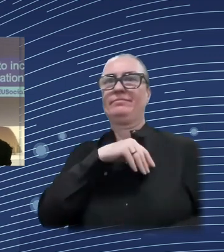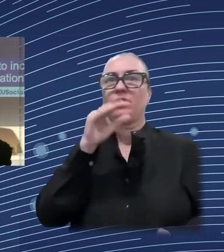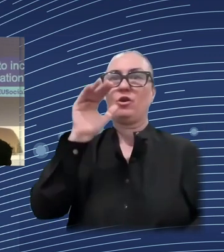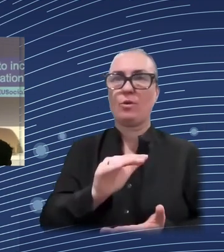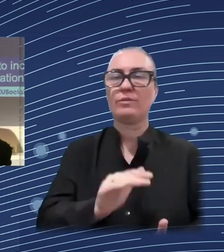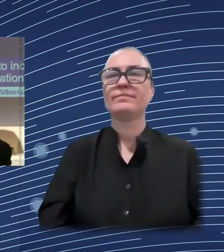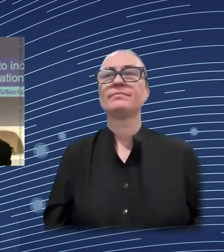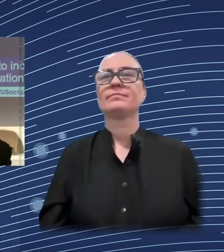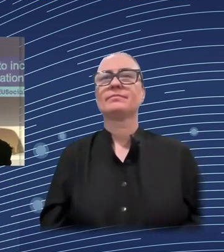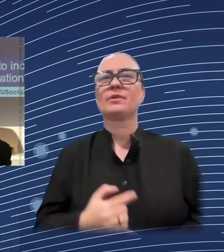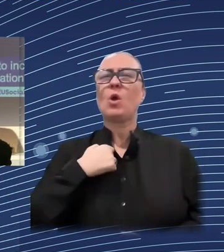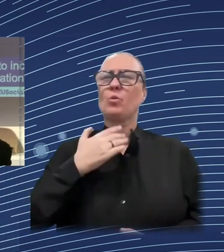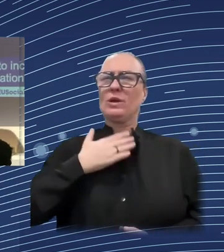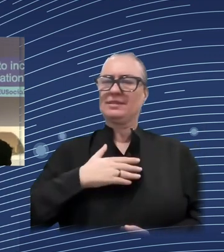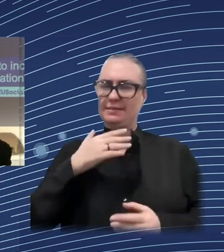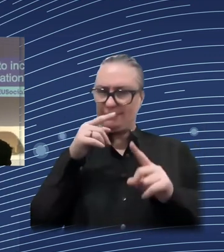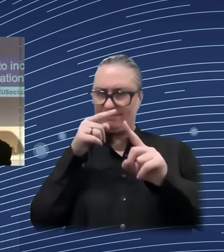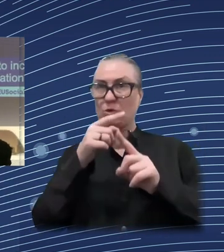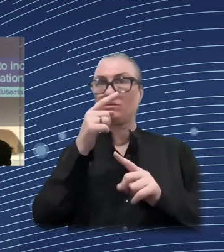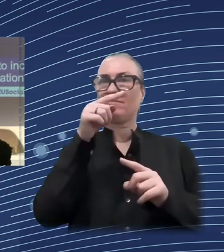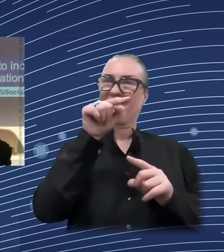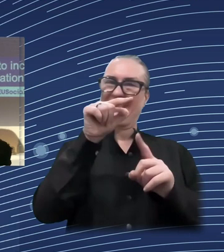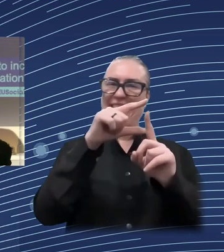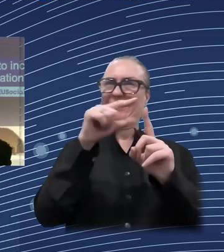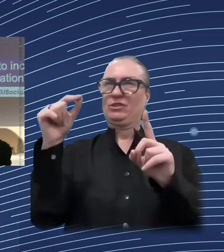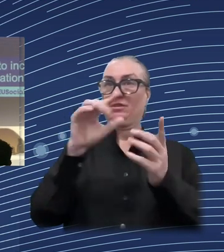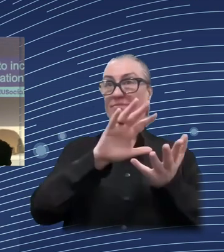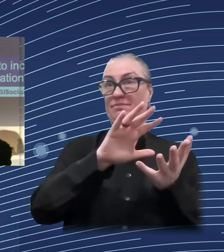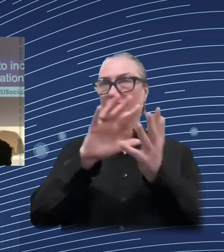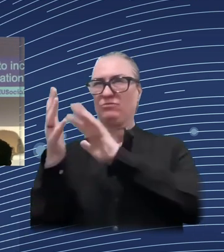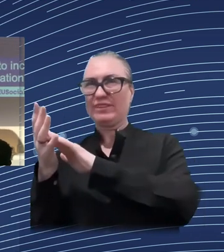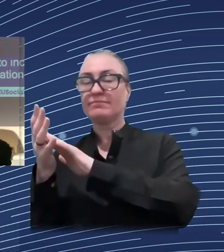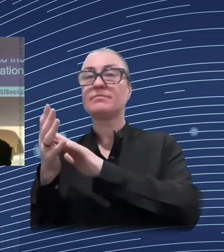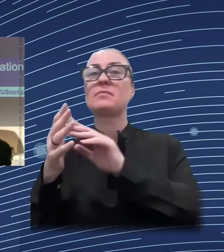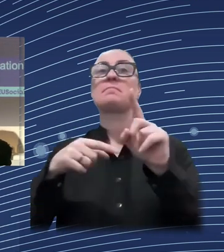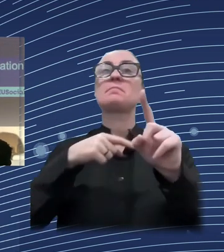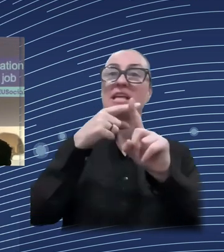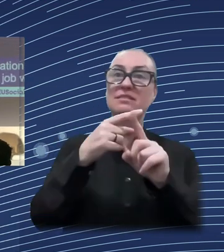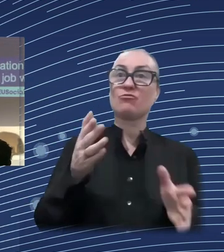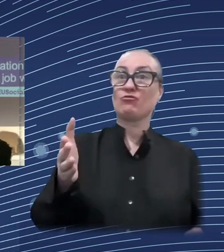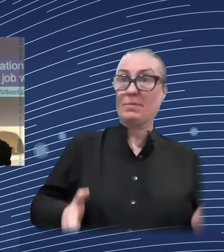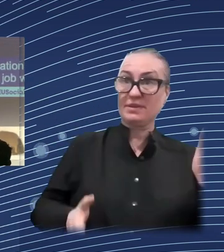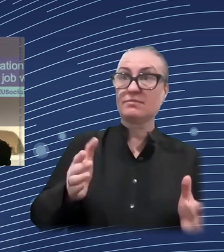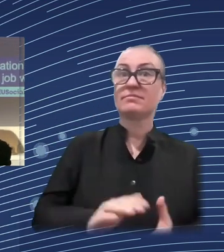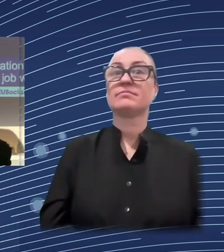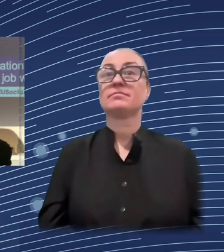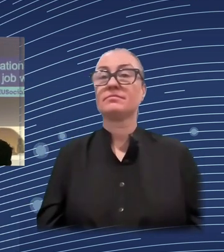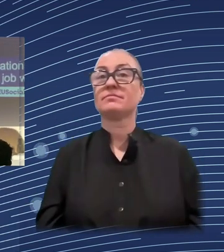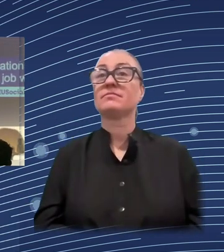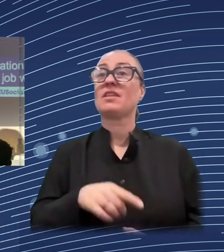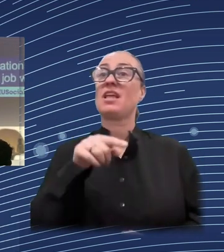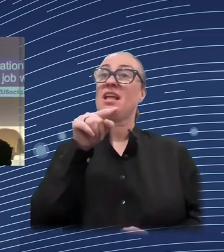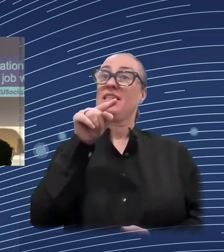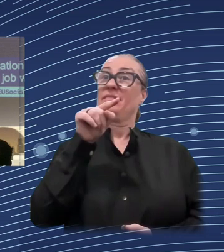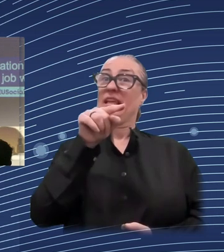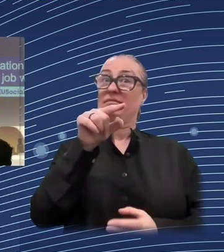very high tech job who's actually gaining from the effects of automation because they write the code or they